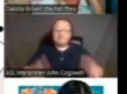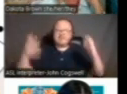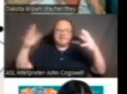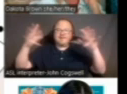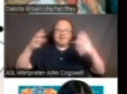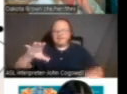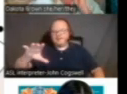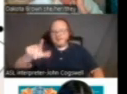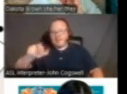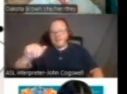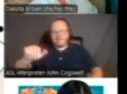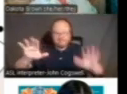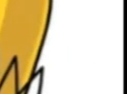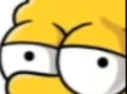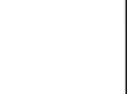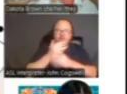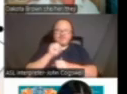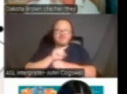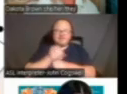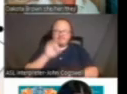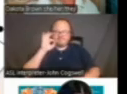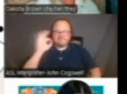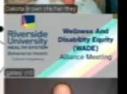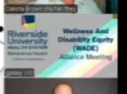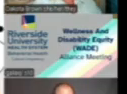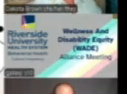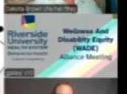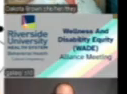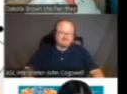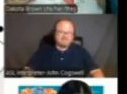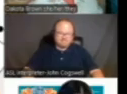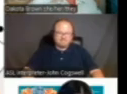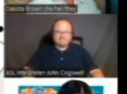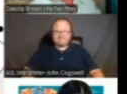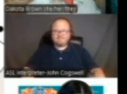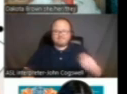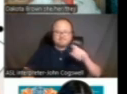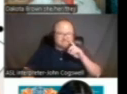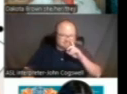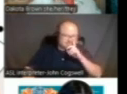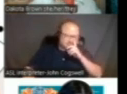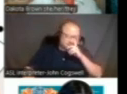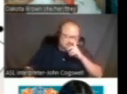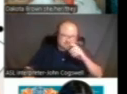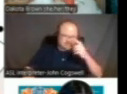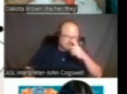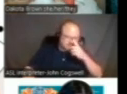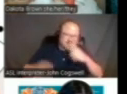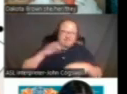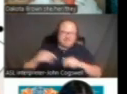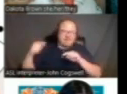Clara. Well done. All right. See, it pays to, it pays to come to our meetings. Um,